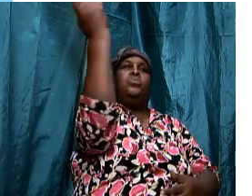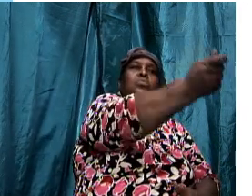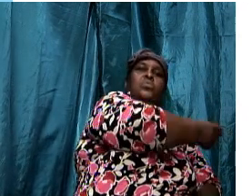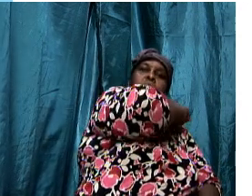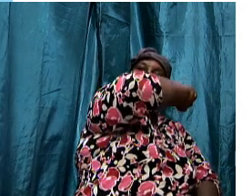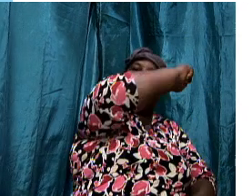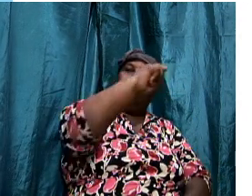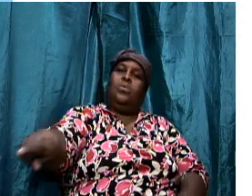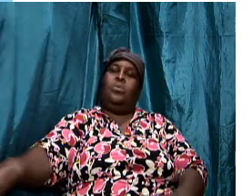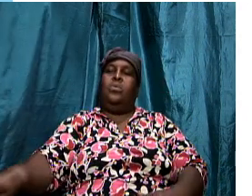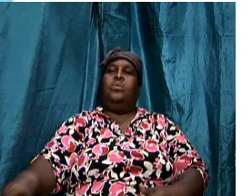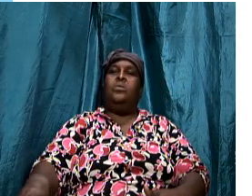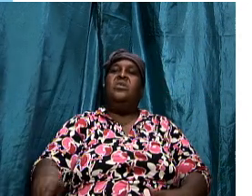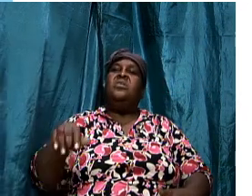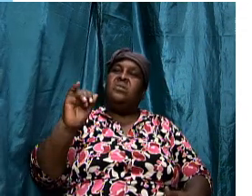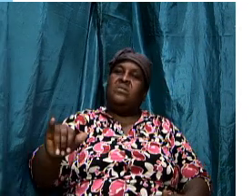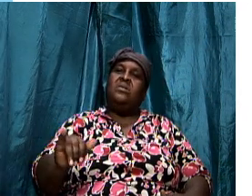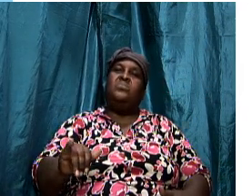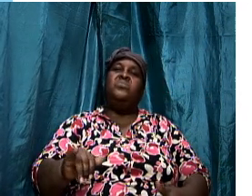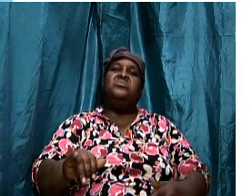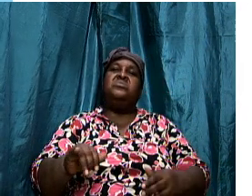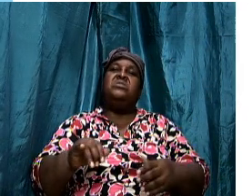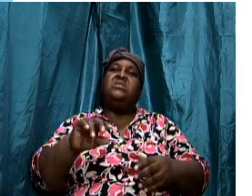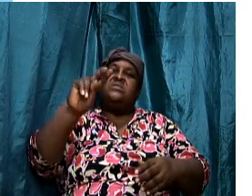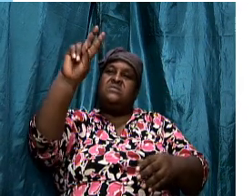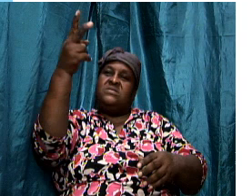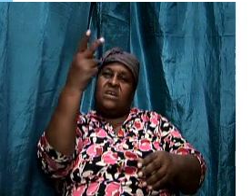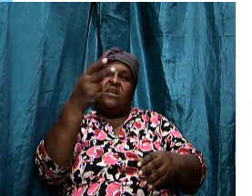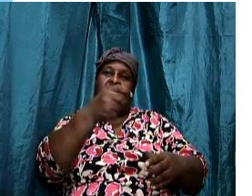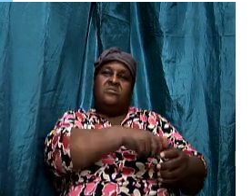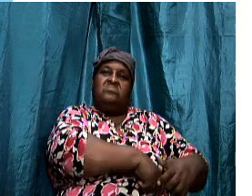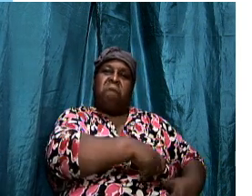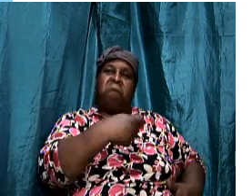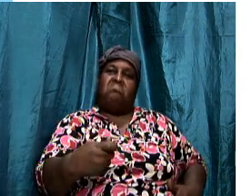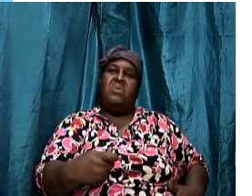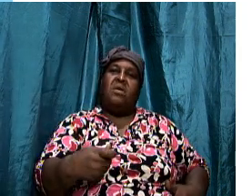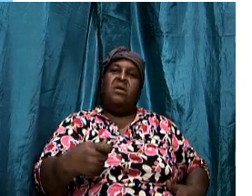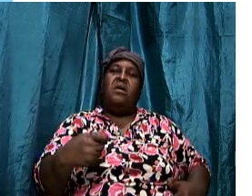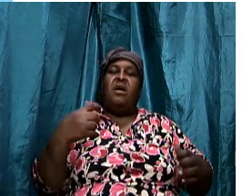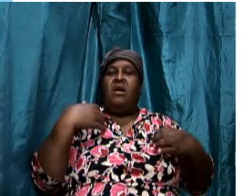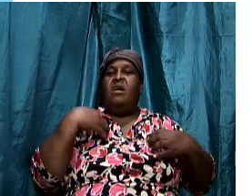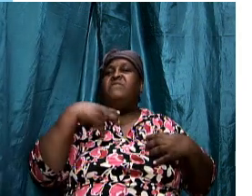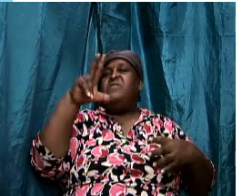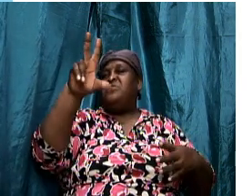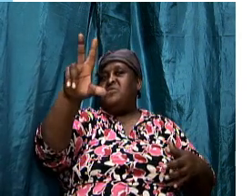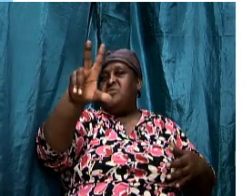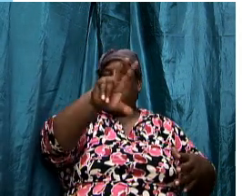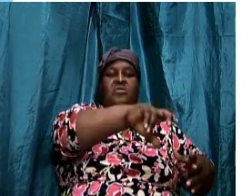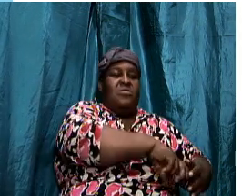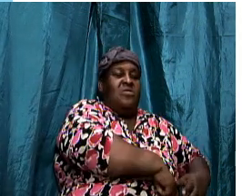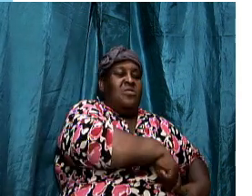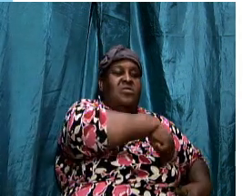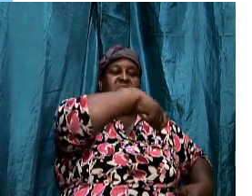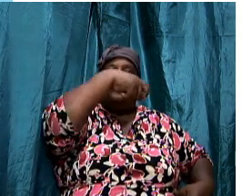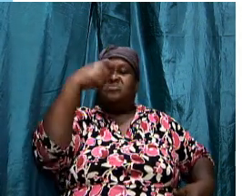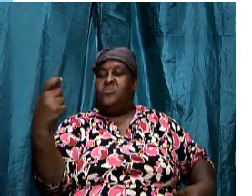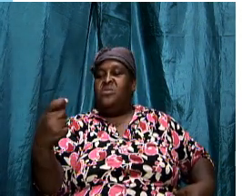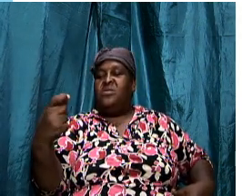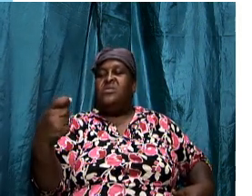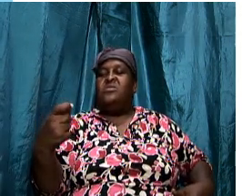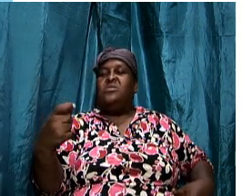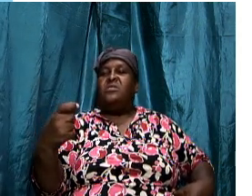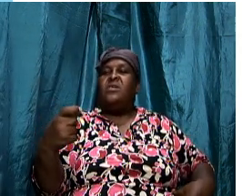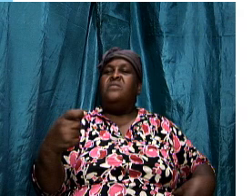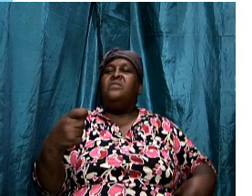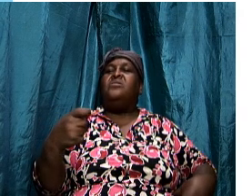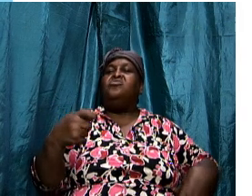And so that was the second sword. Then they had a third sword because they keep evolving, trying to get the best of